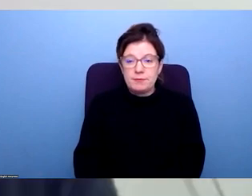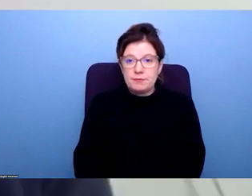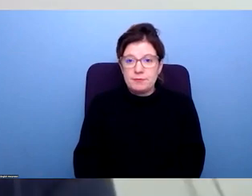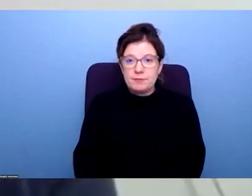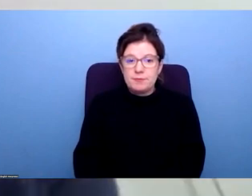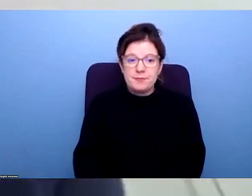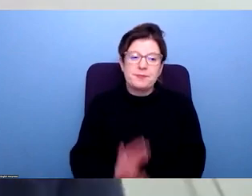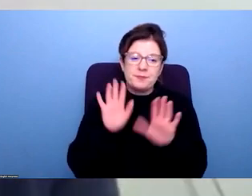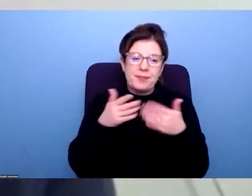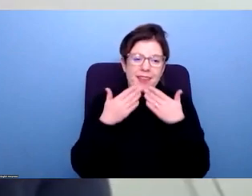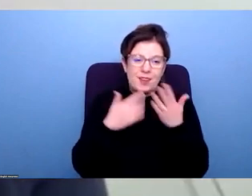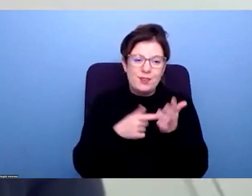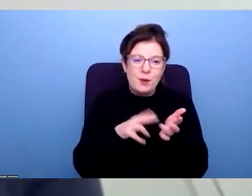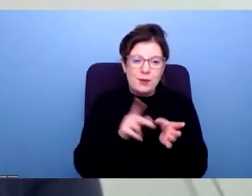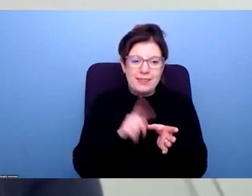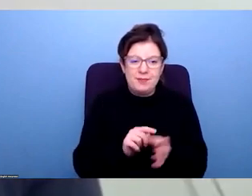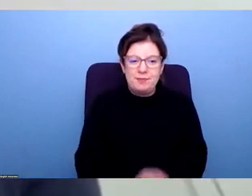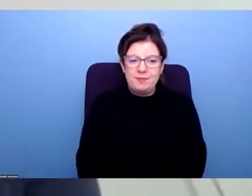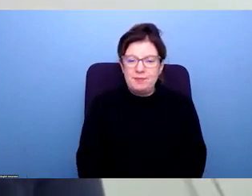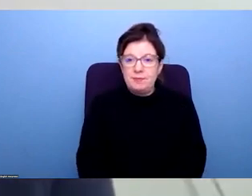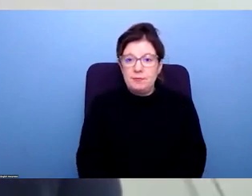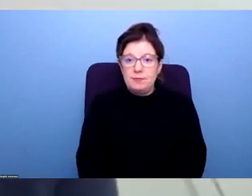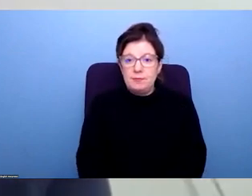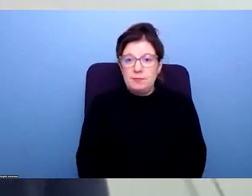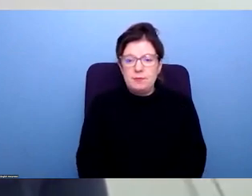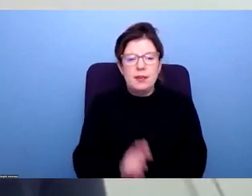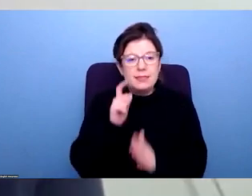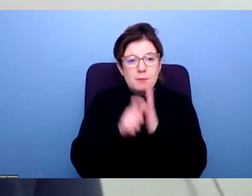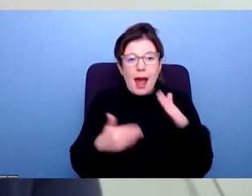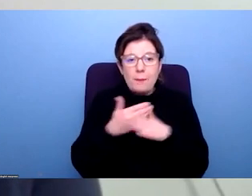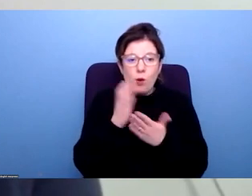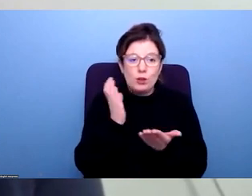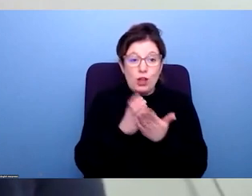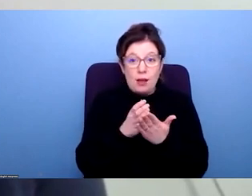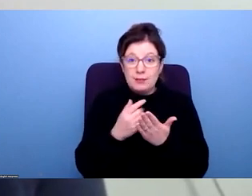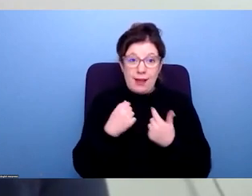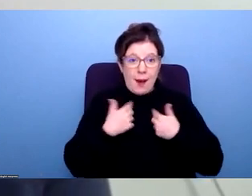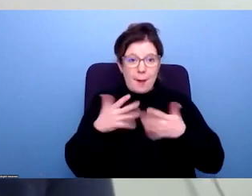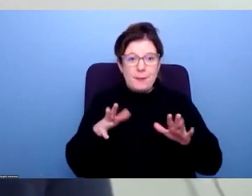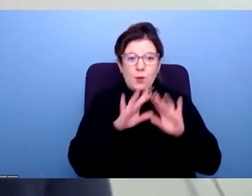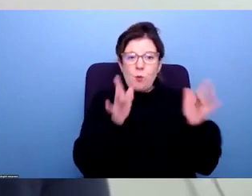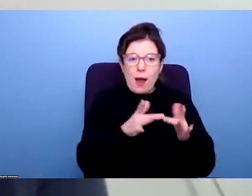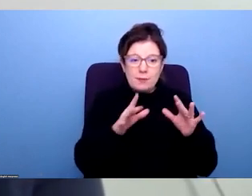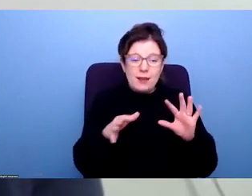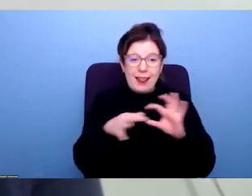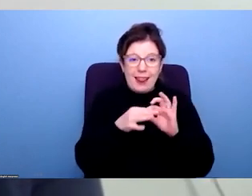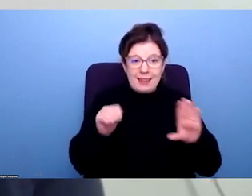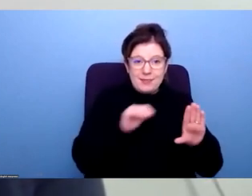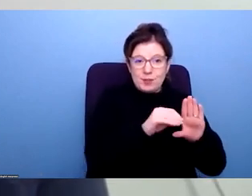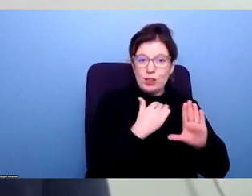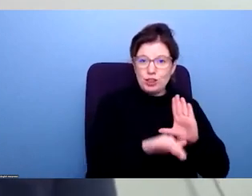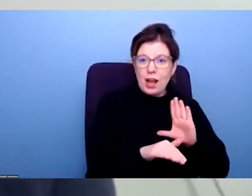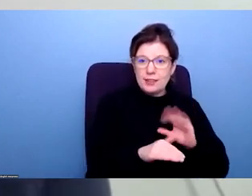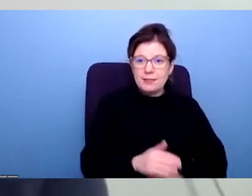Thanks very much, Tony. And you mentioned the disability employment Charter I put a link to the website. Discipline employment